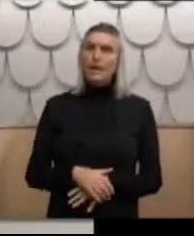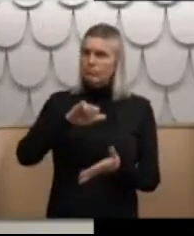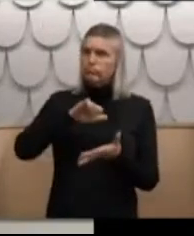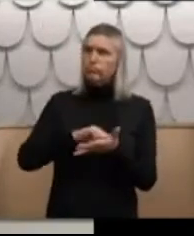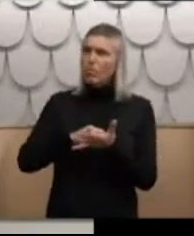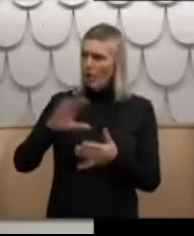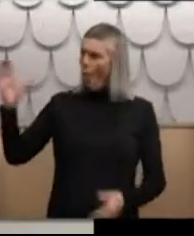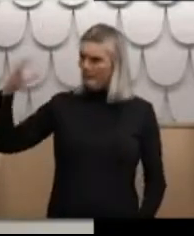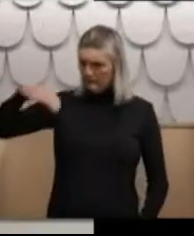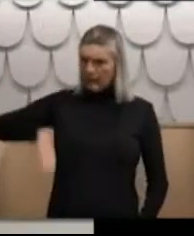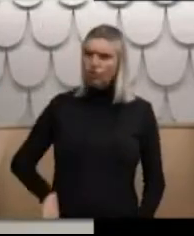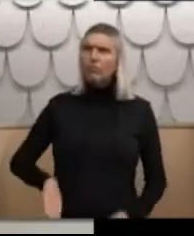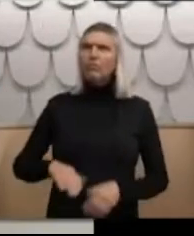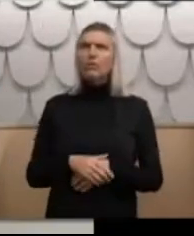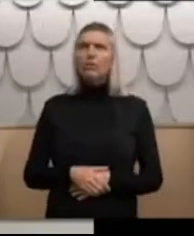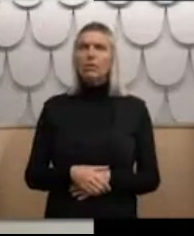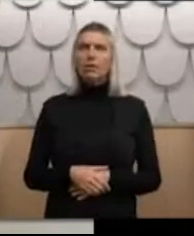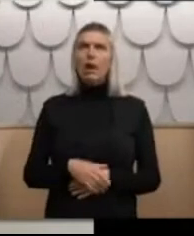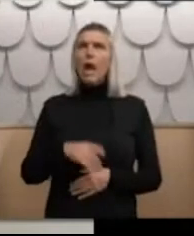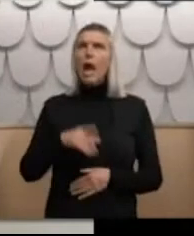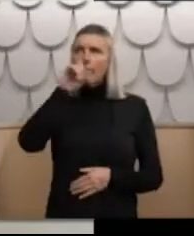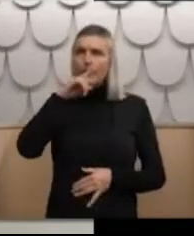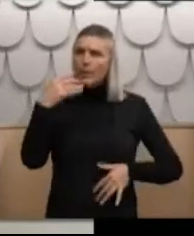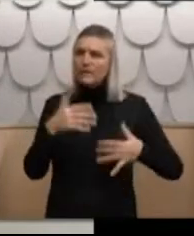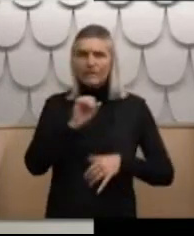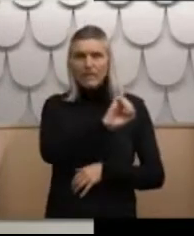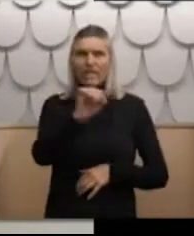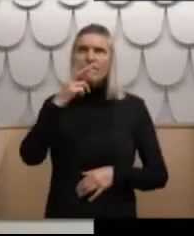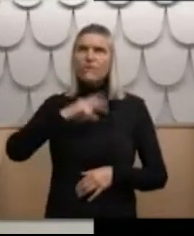The survivors' voices to be heard so that we can get closure.